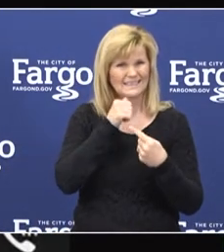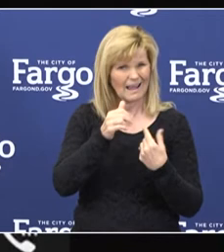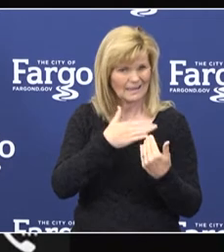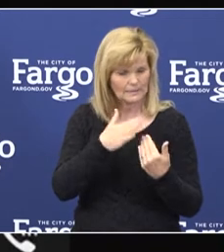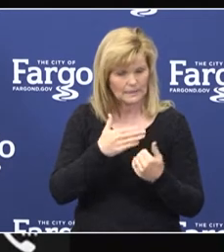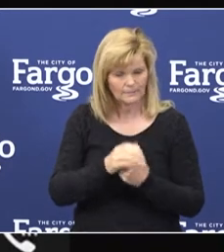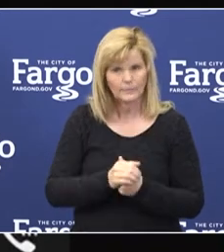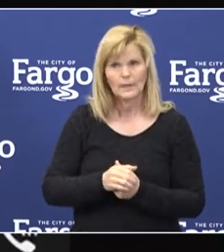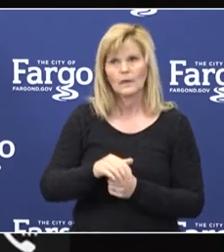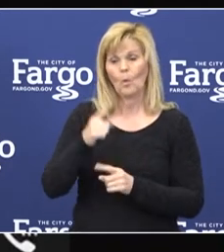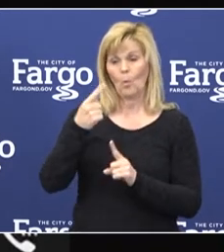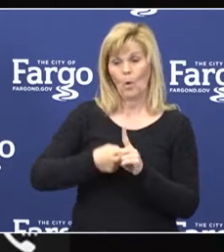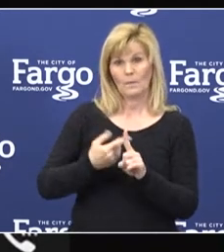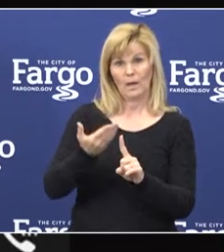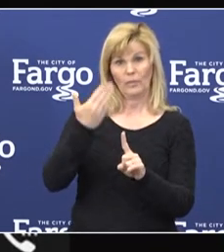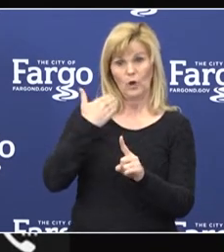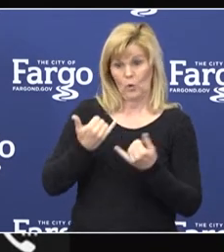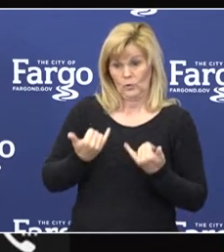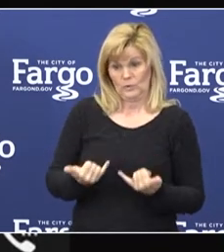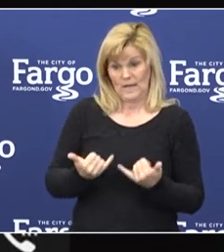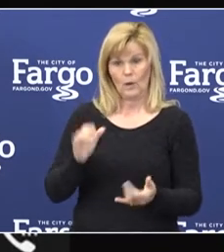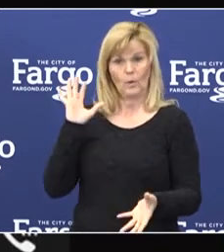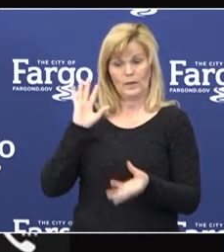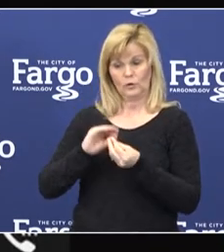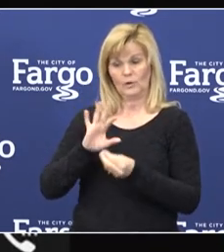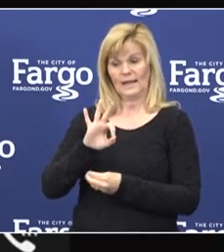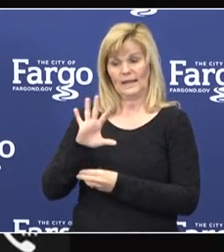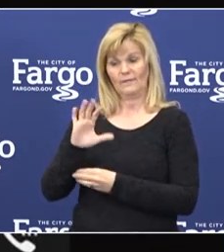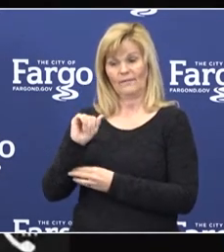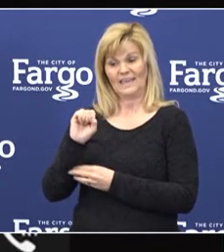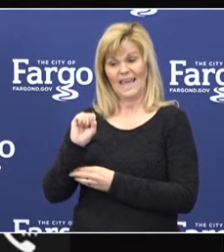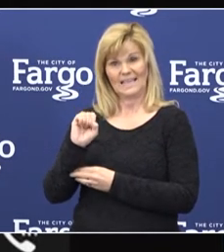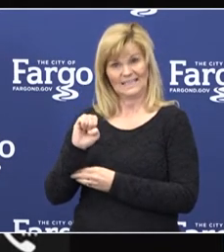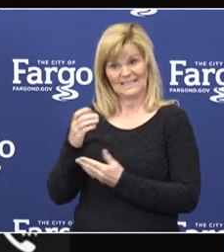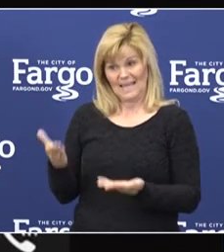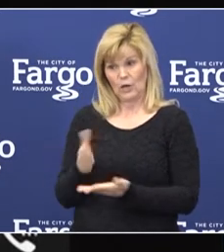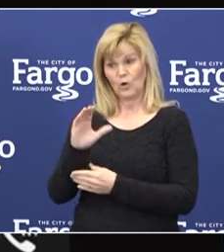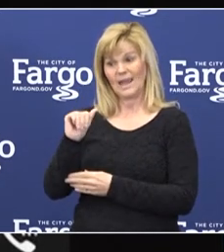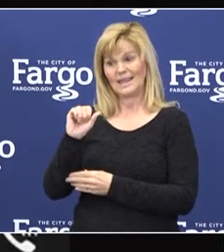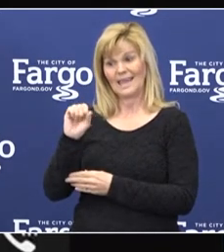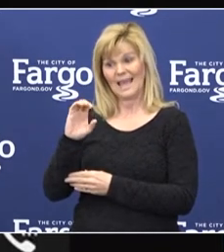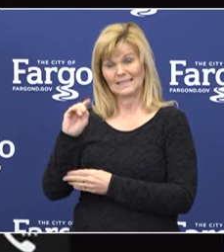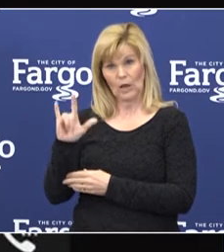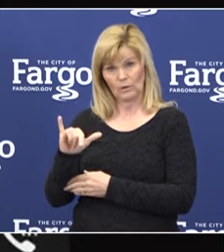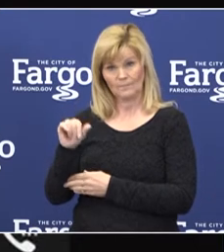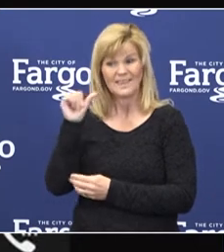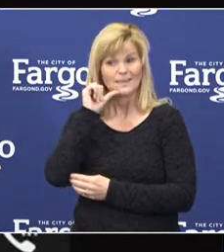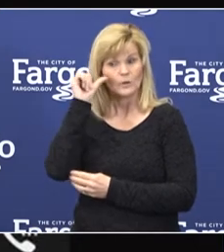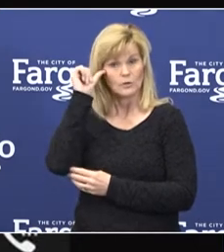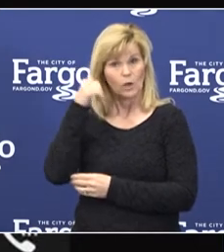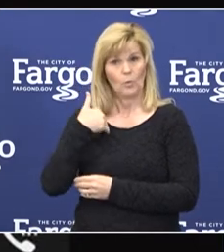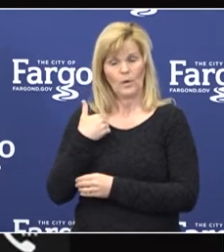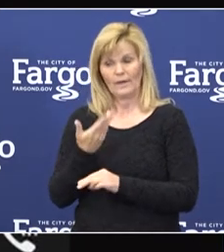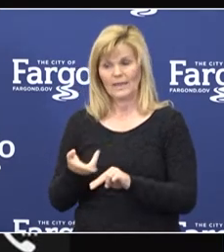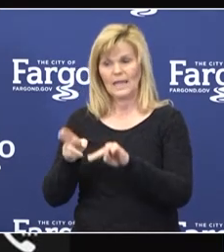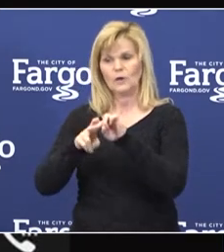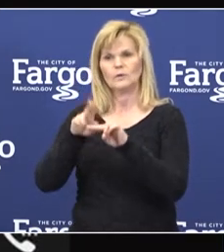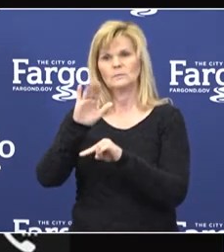12th, only one month ago today, we had a total of 95 cases in Cass County. As of yesterday, we have increased by